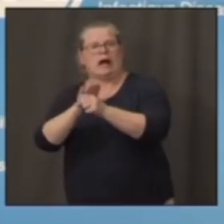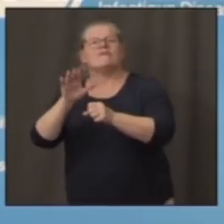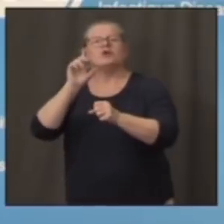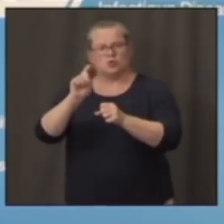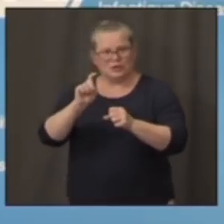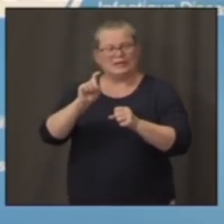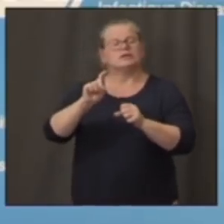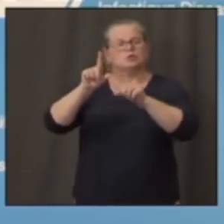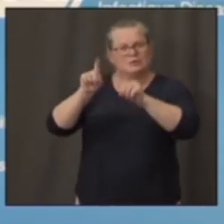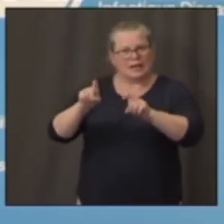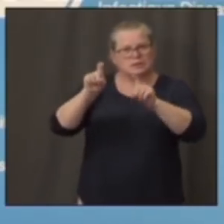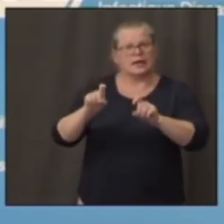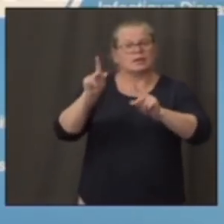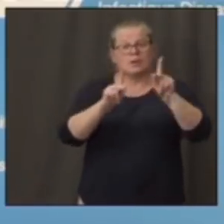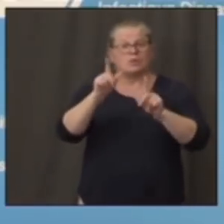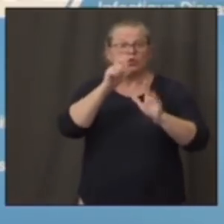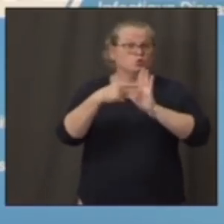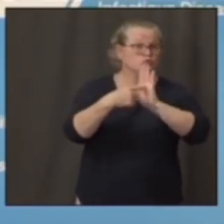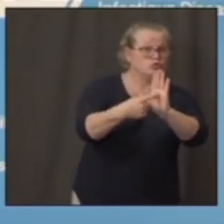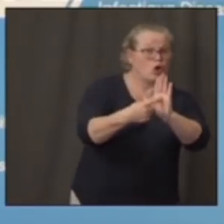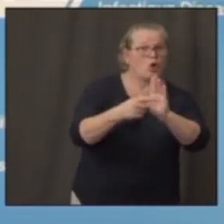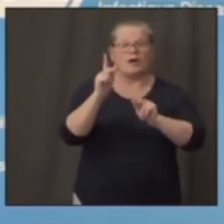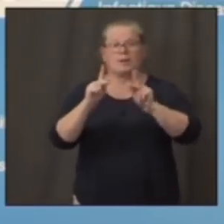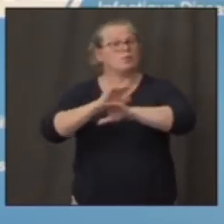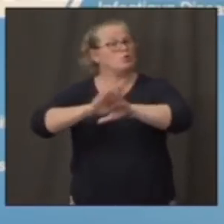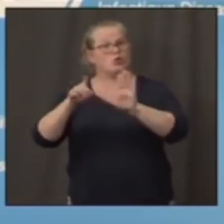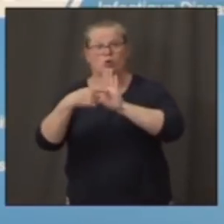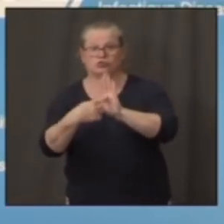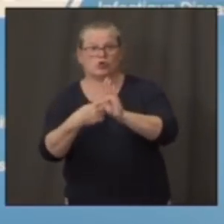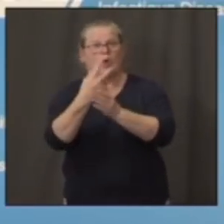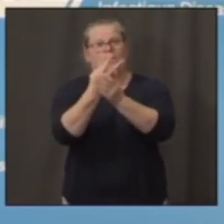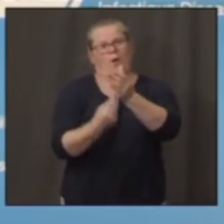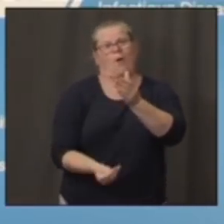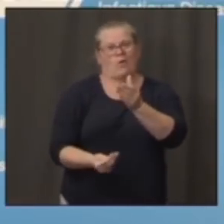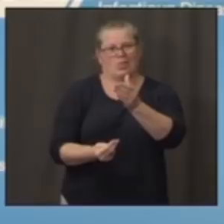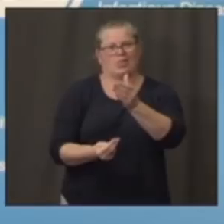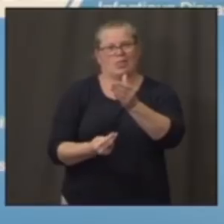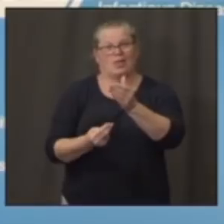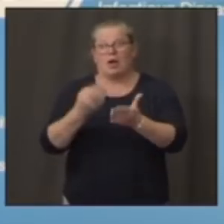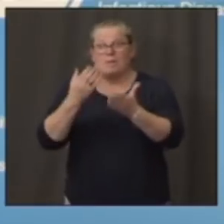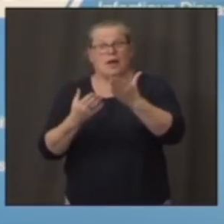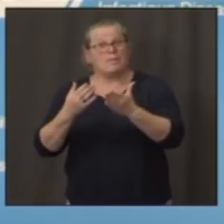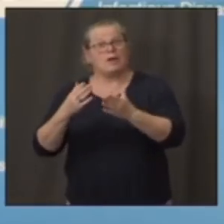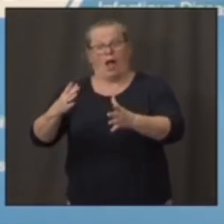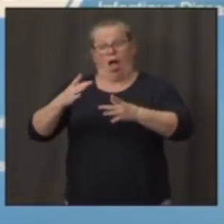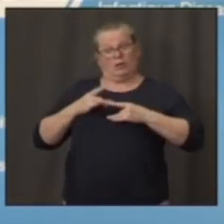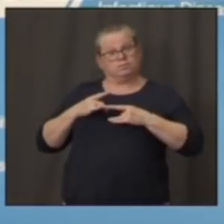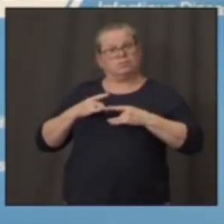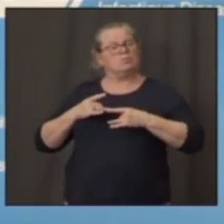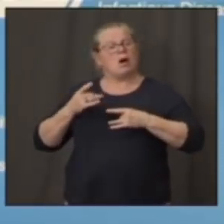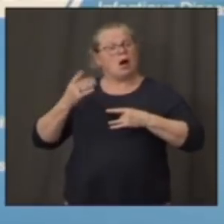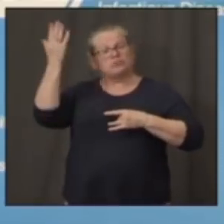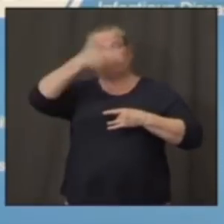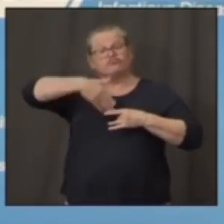dealing with, not only with contact tracing, but also by trying to get what the penetrance of the